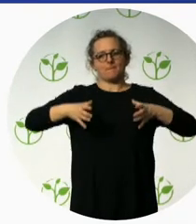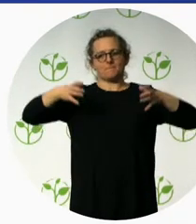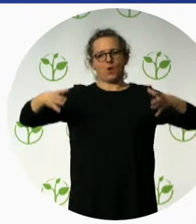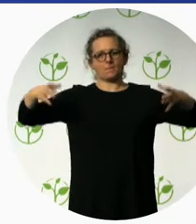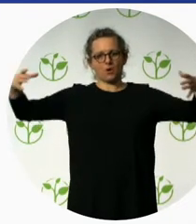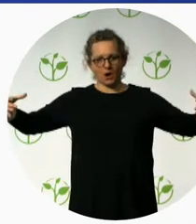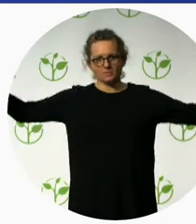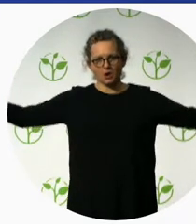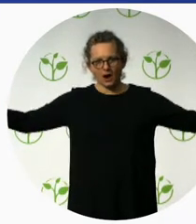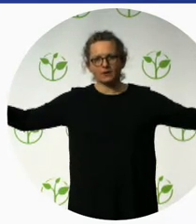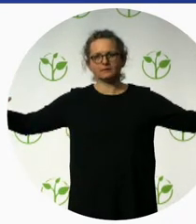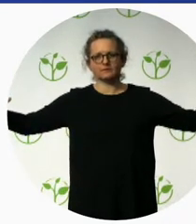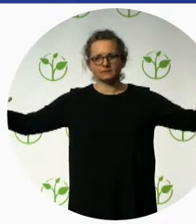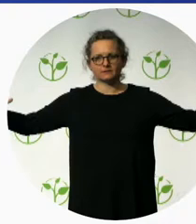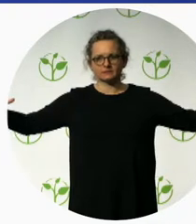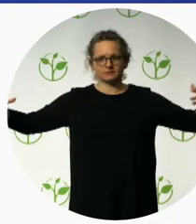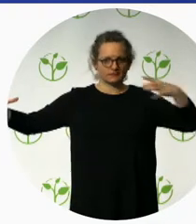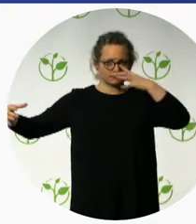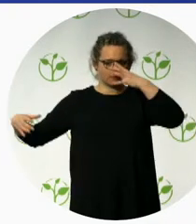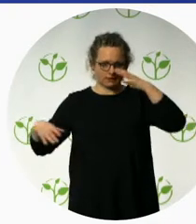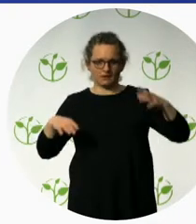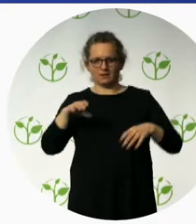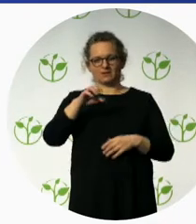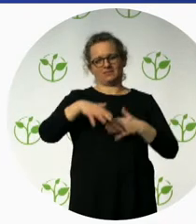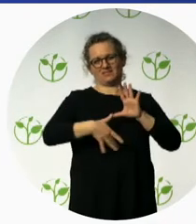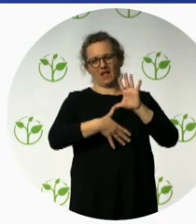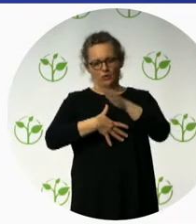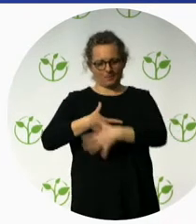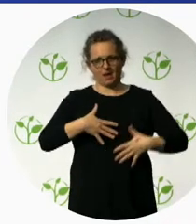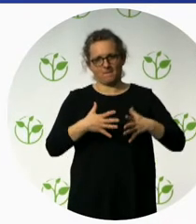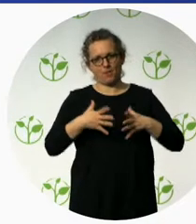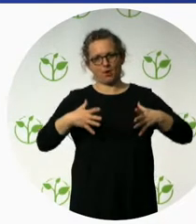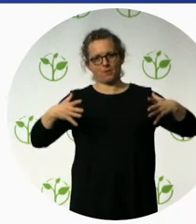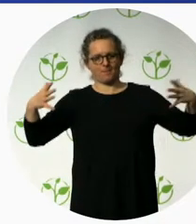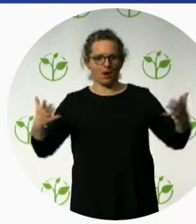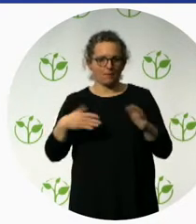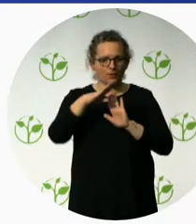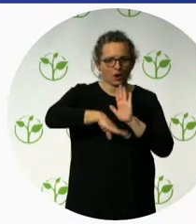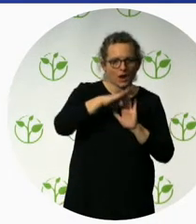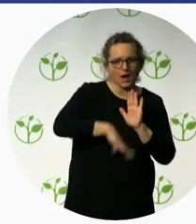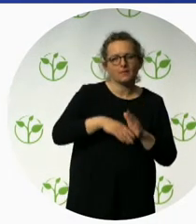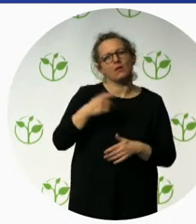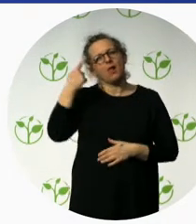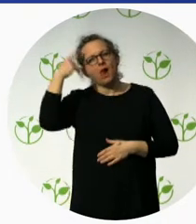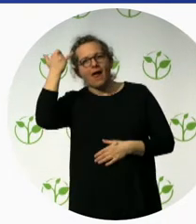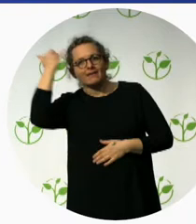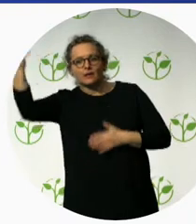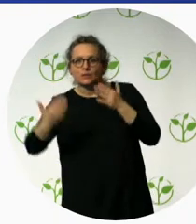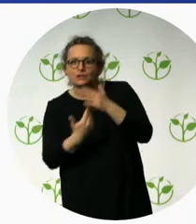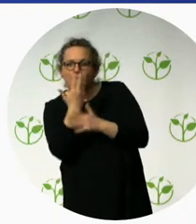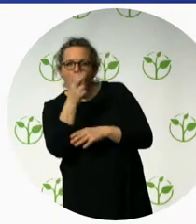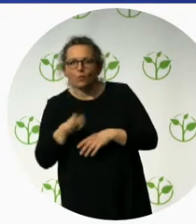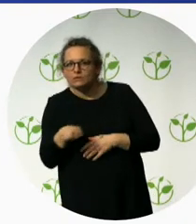We expect to design new accessible tours in South America, and also to reach direct clients